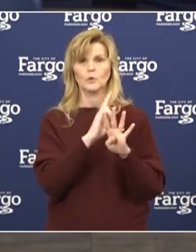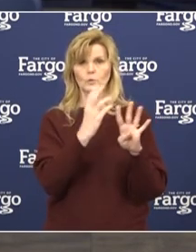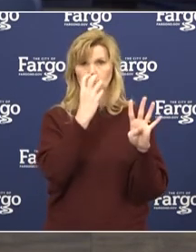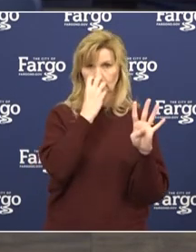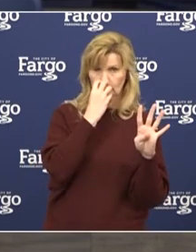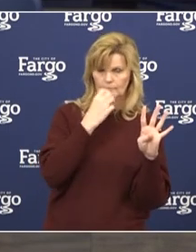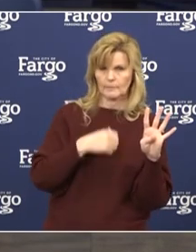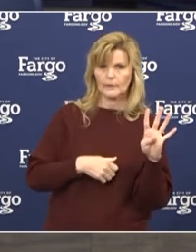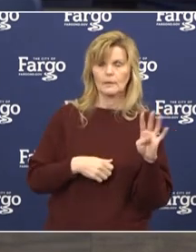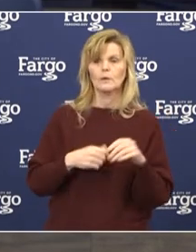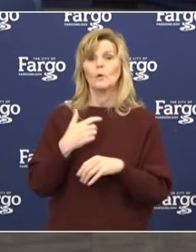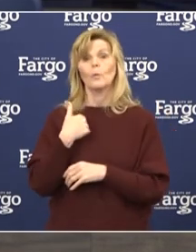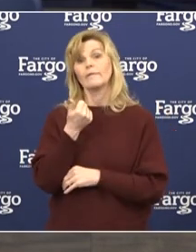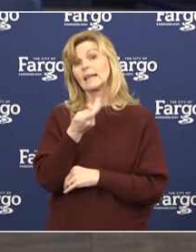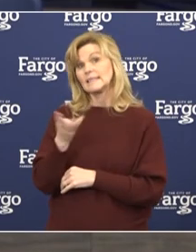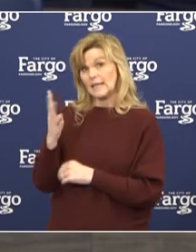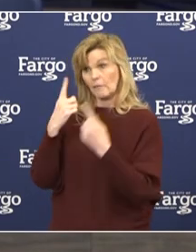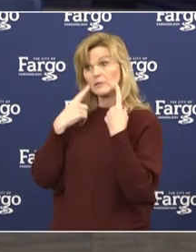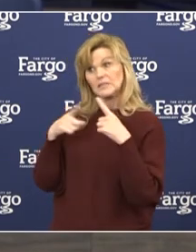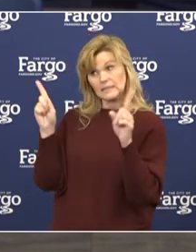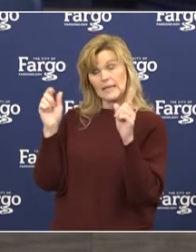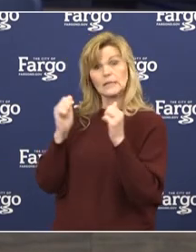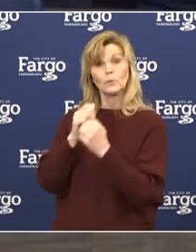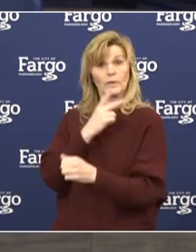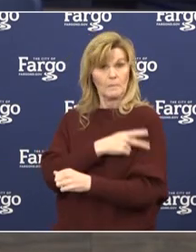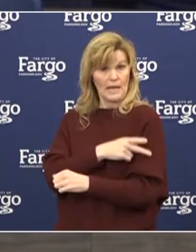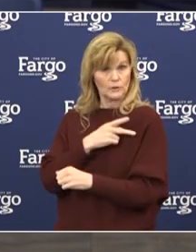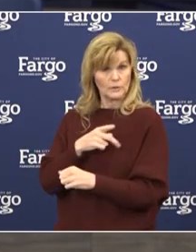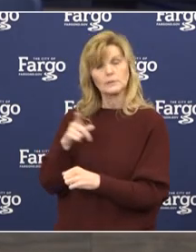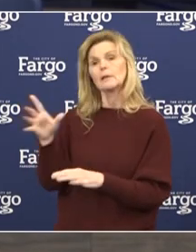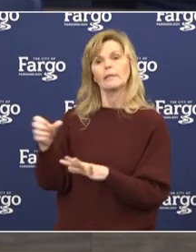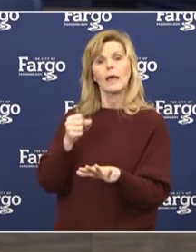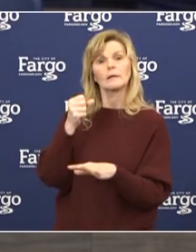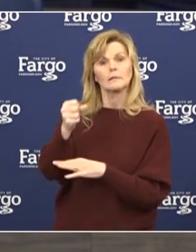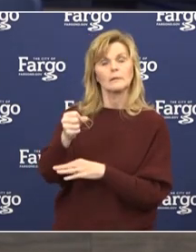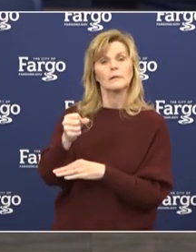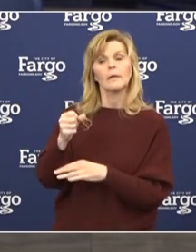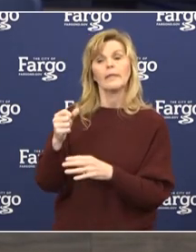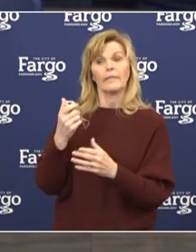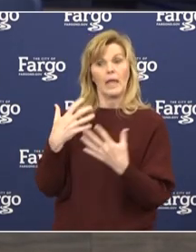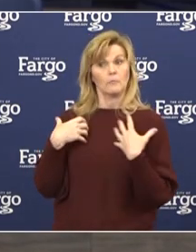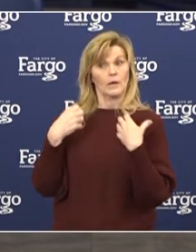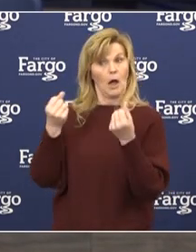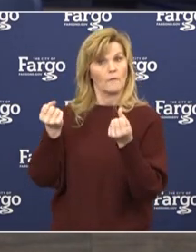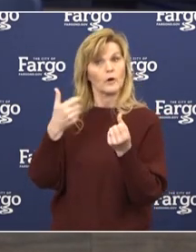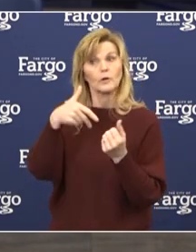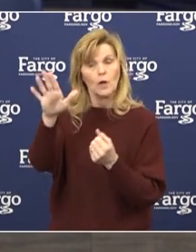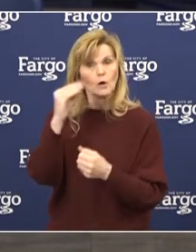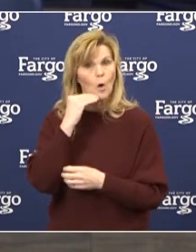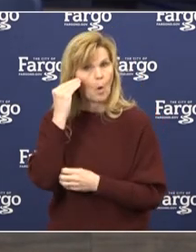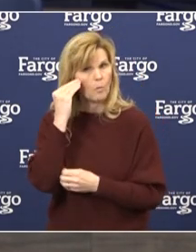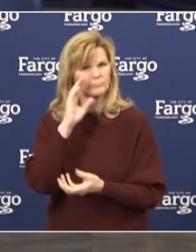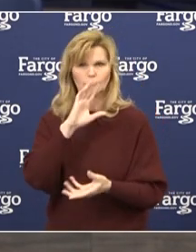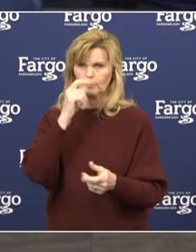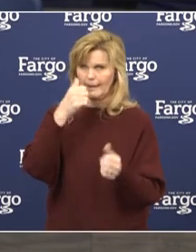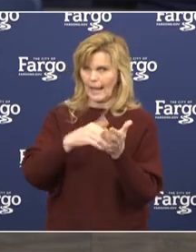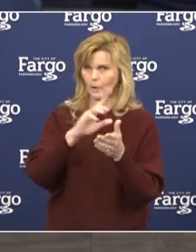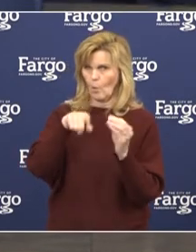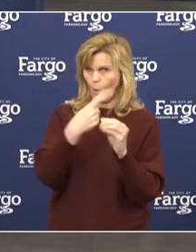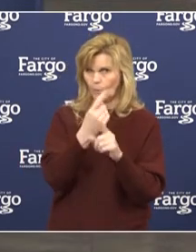several successes with several patients that we've hospitalized, recovered, and been able to be discharged home. We've had